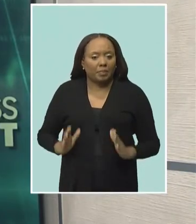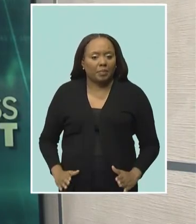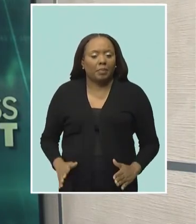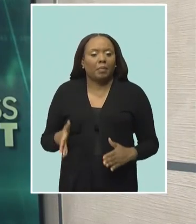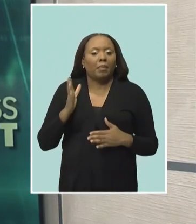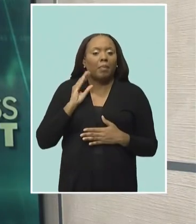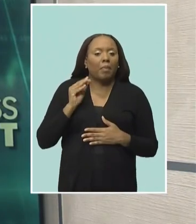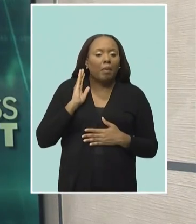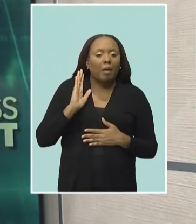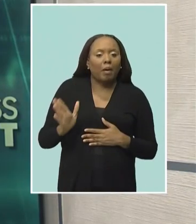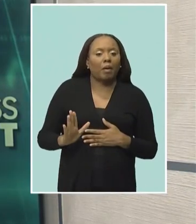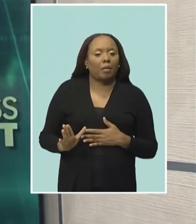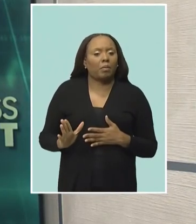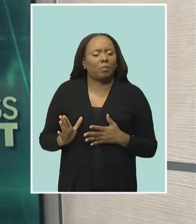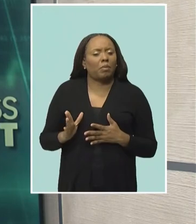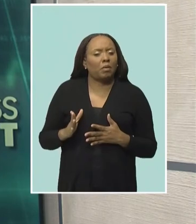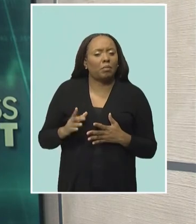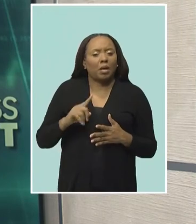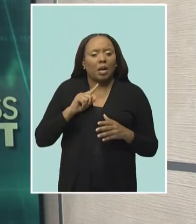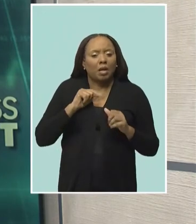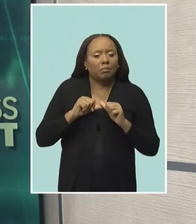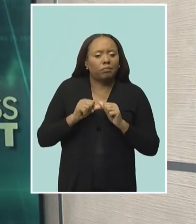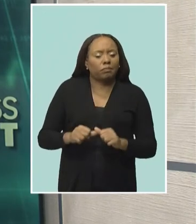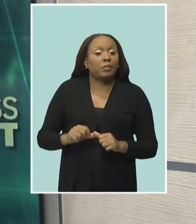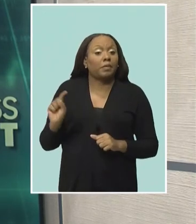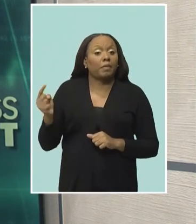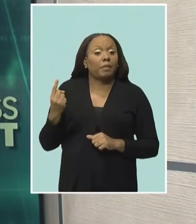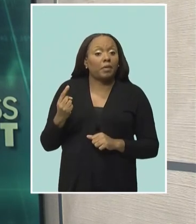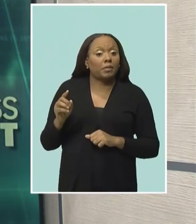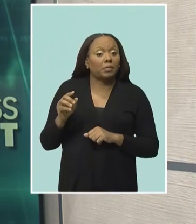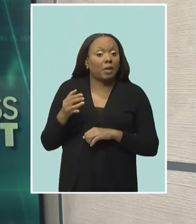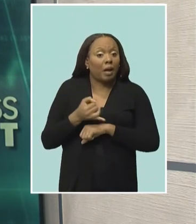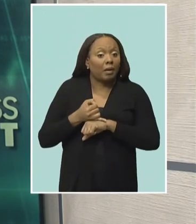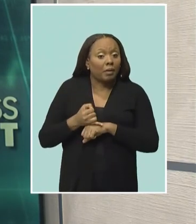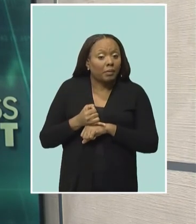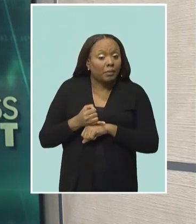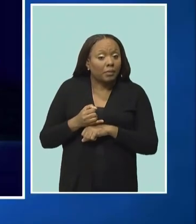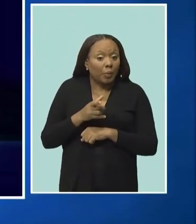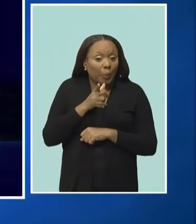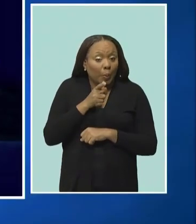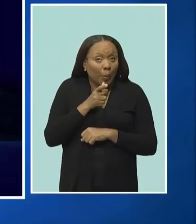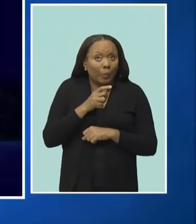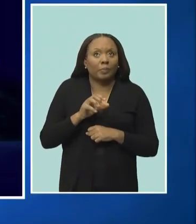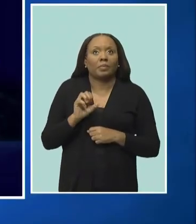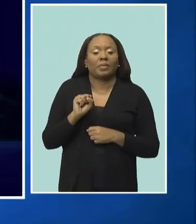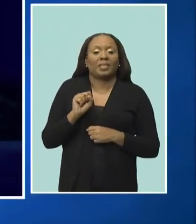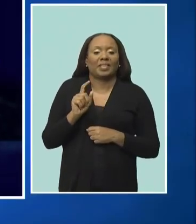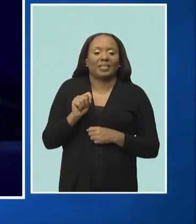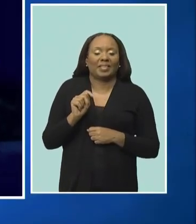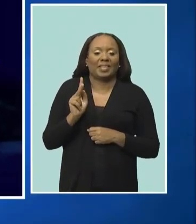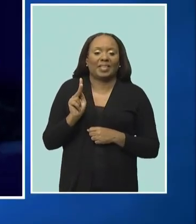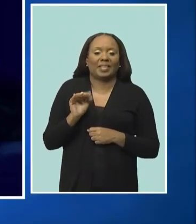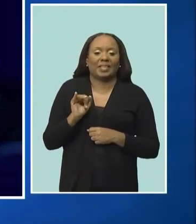start of the exercise. St. Kitts is the first stop. There will be things like